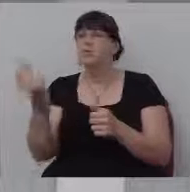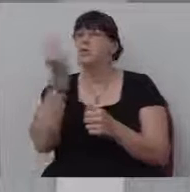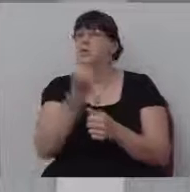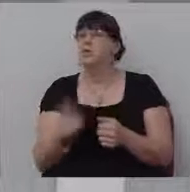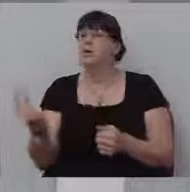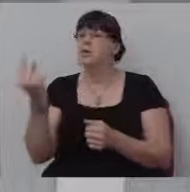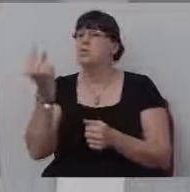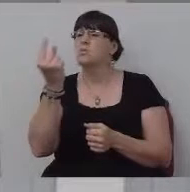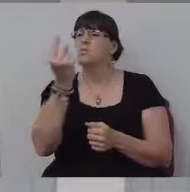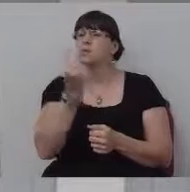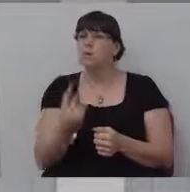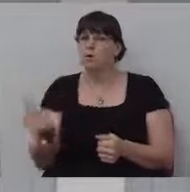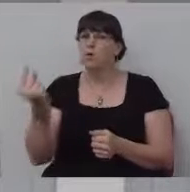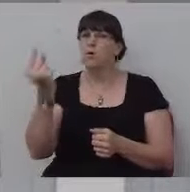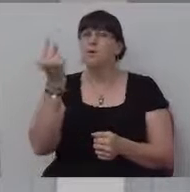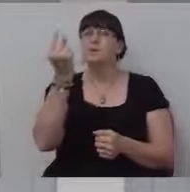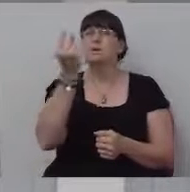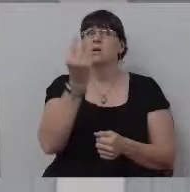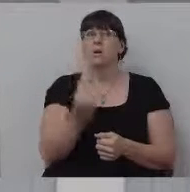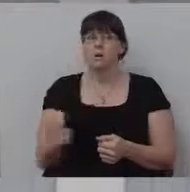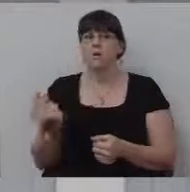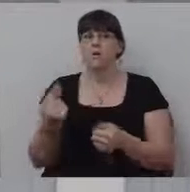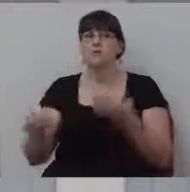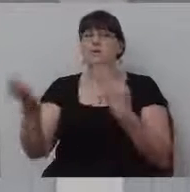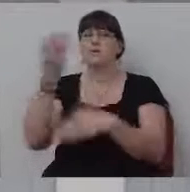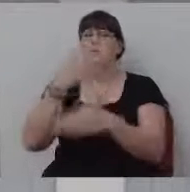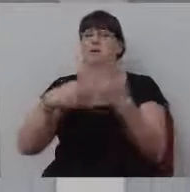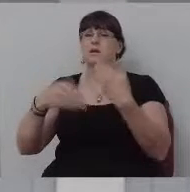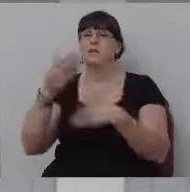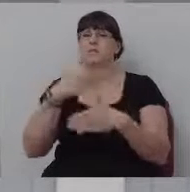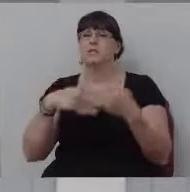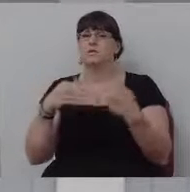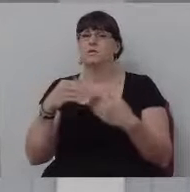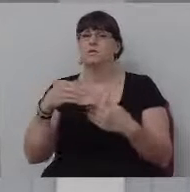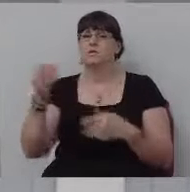always come back. He will always take you back.